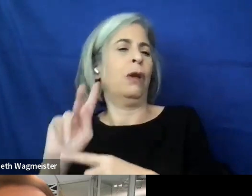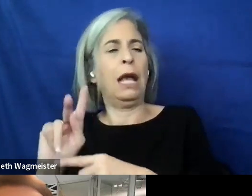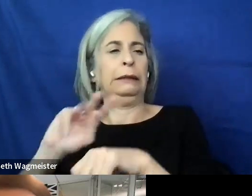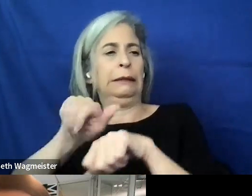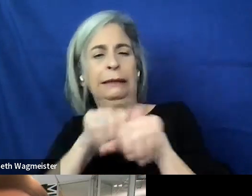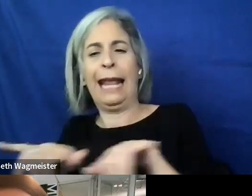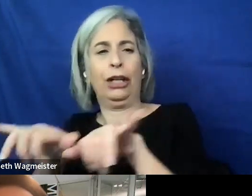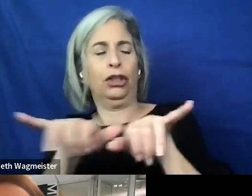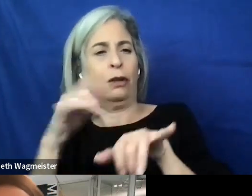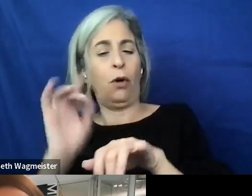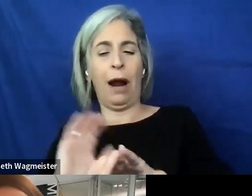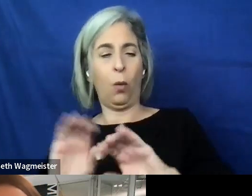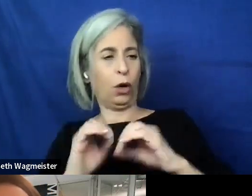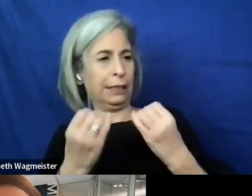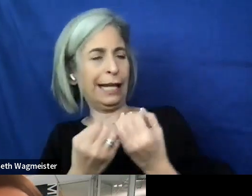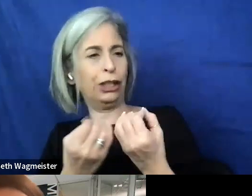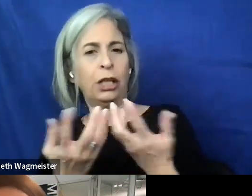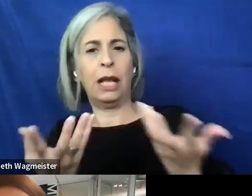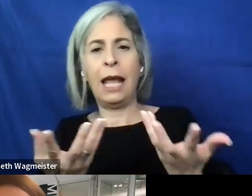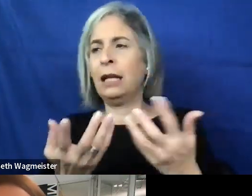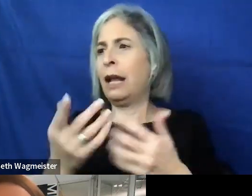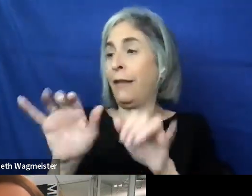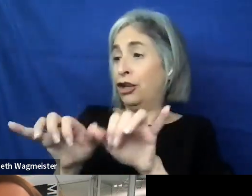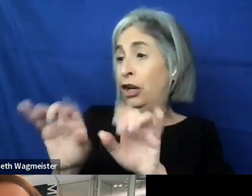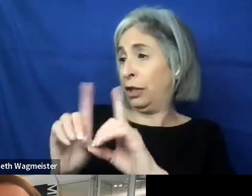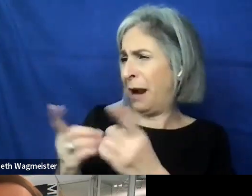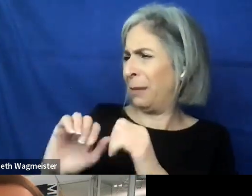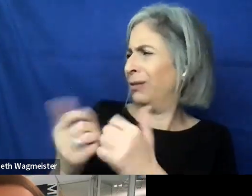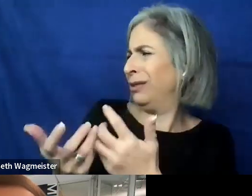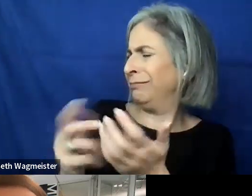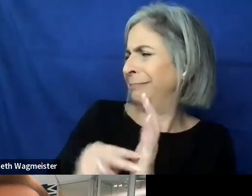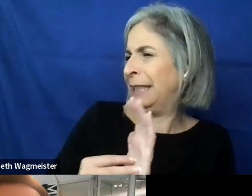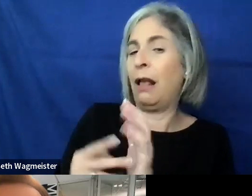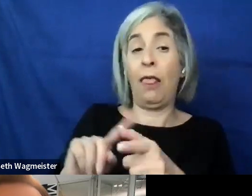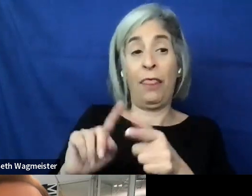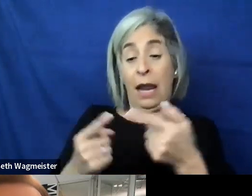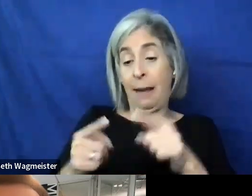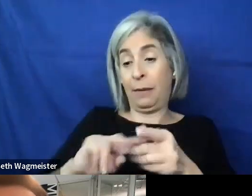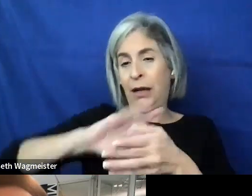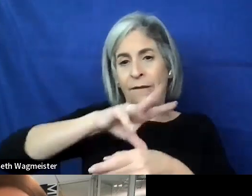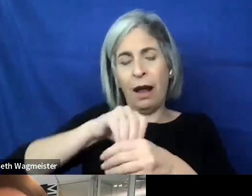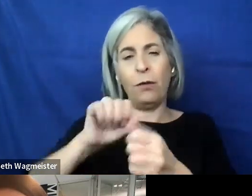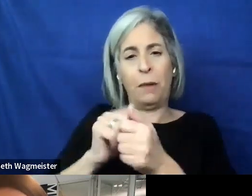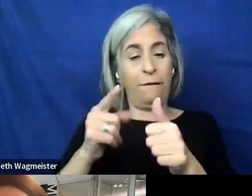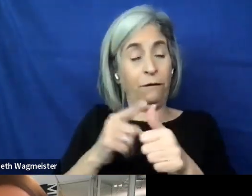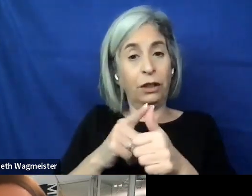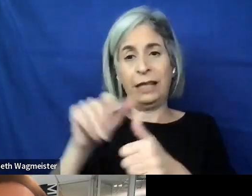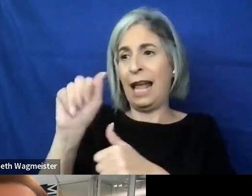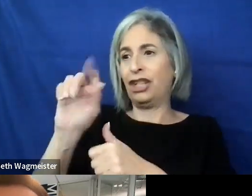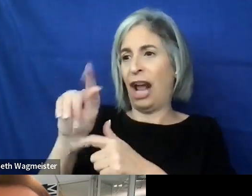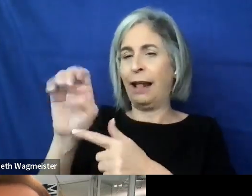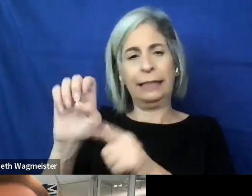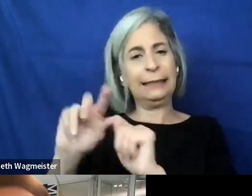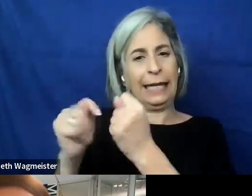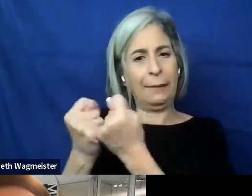it meant for our organization and what it meant for our engineering department. And then I got involved with our first agile team who